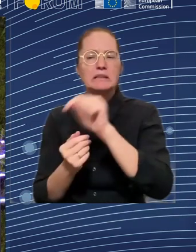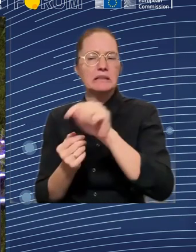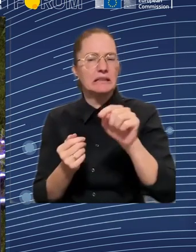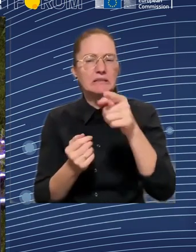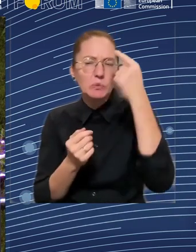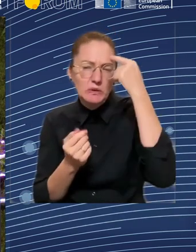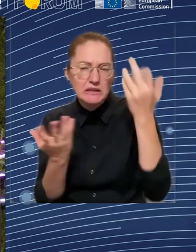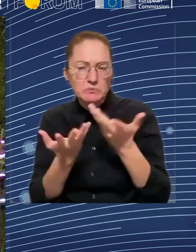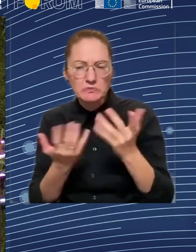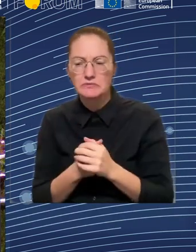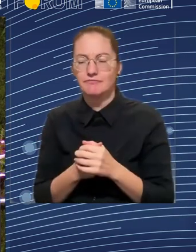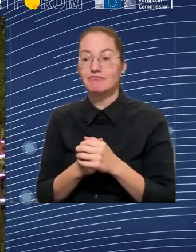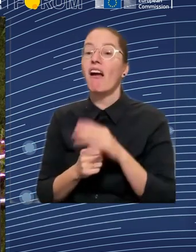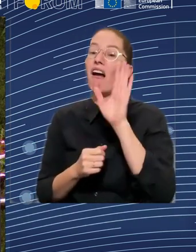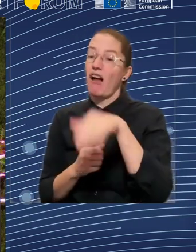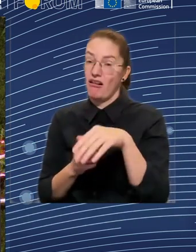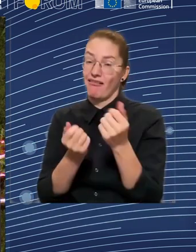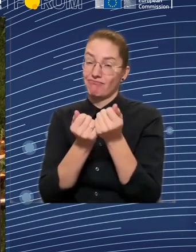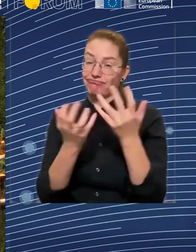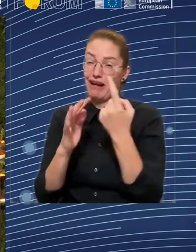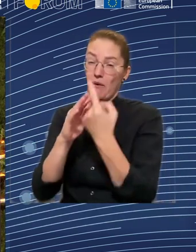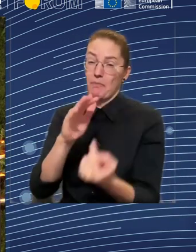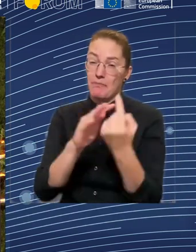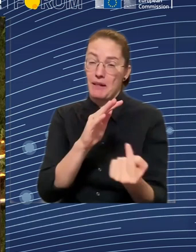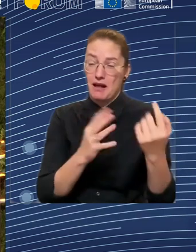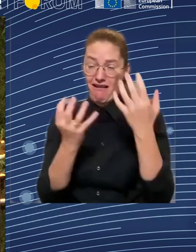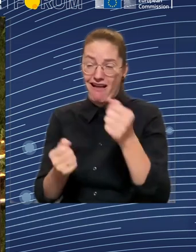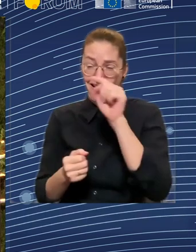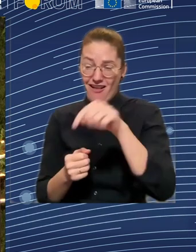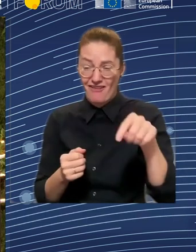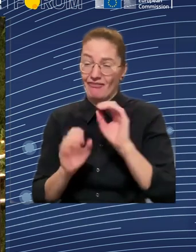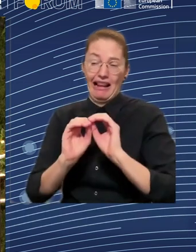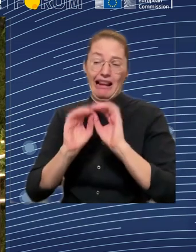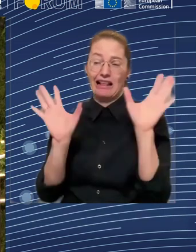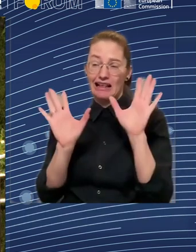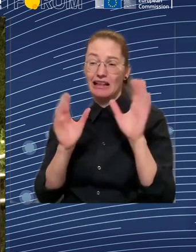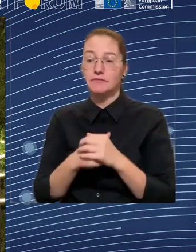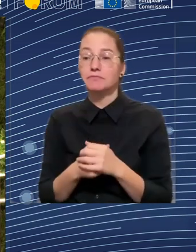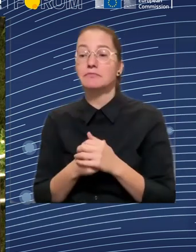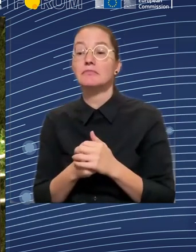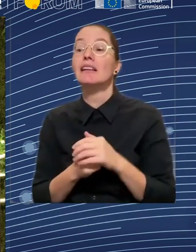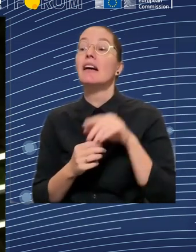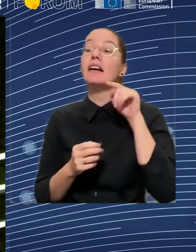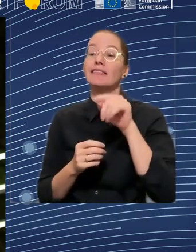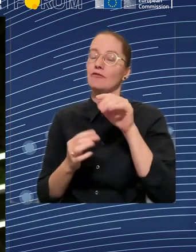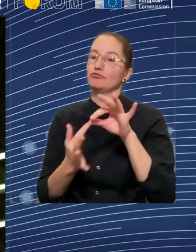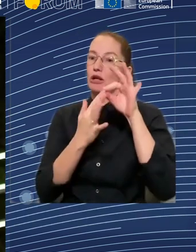for further initiative, but also room for better mutual understanding. What are the challenges and how to address them?